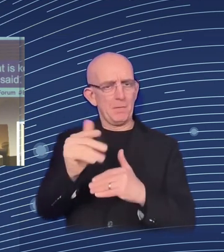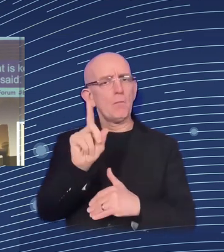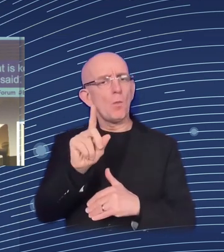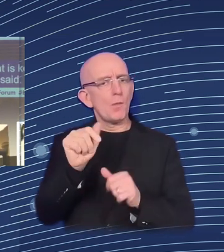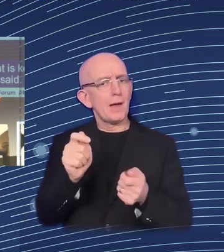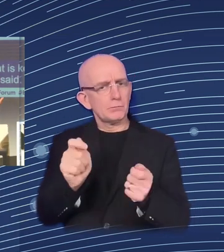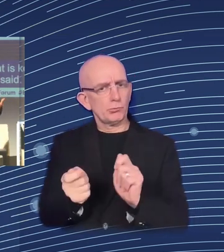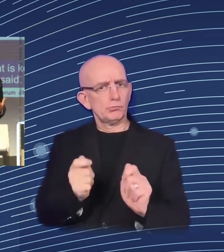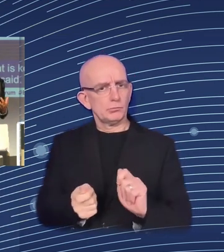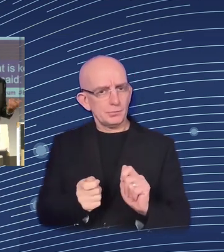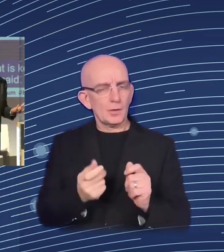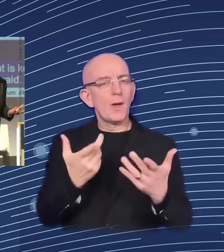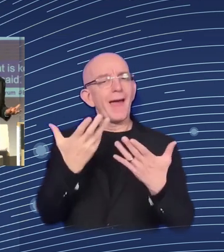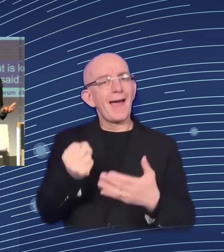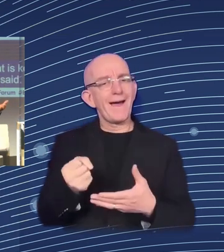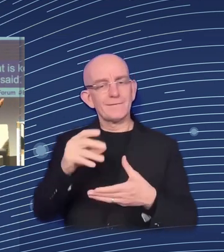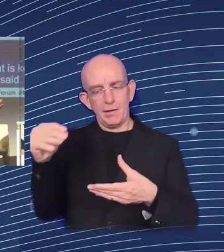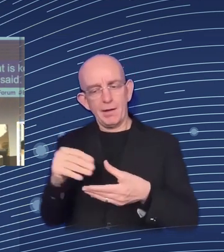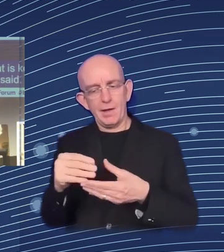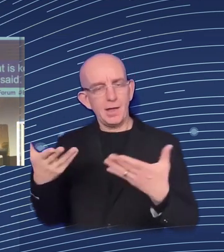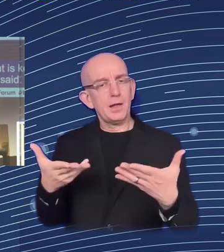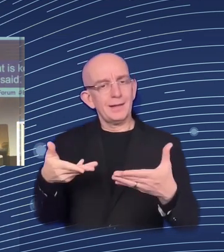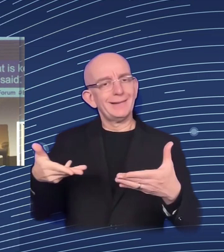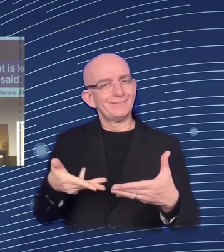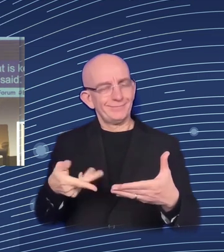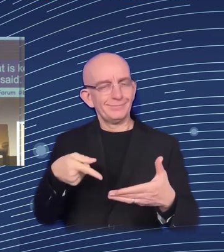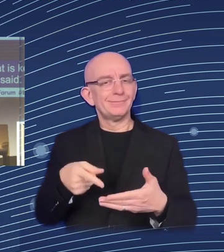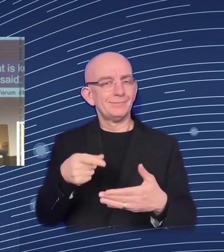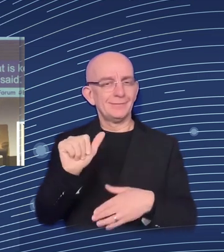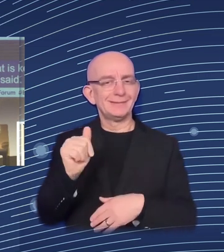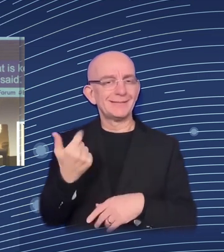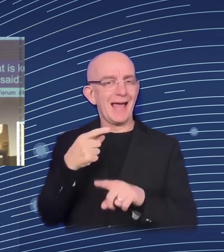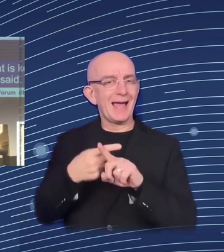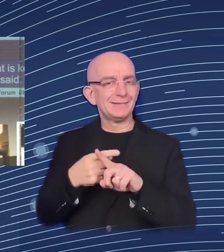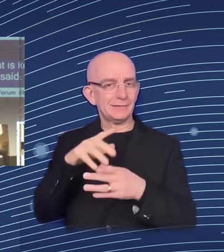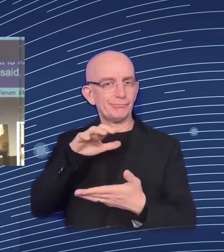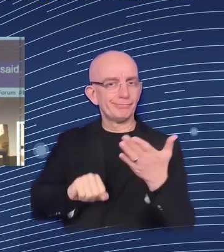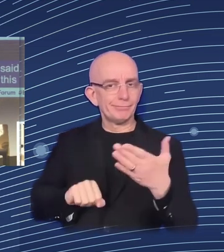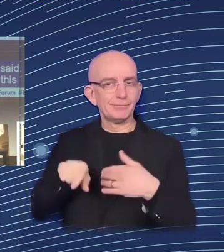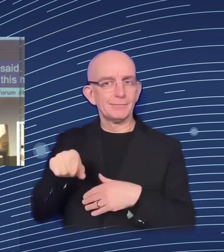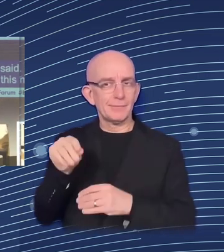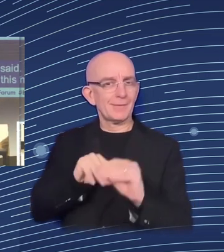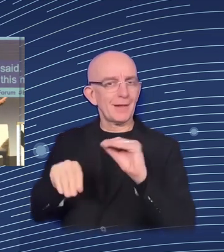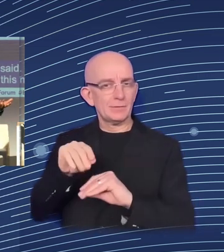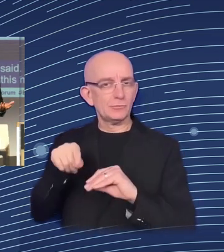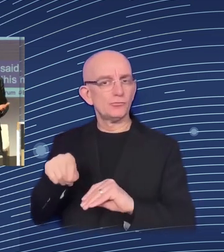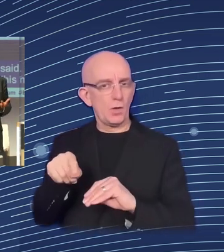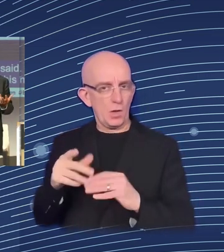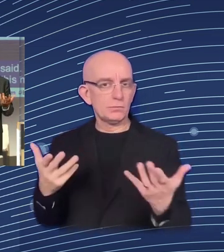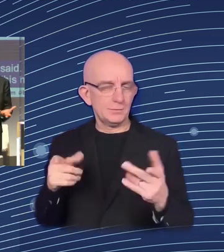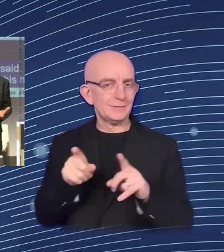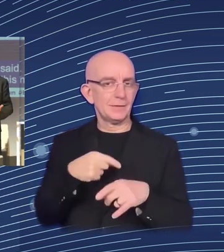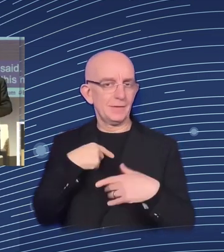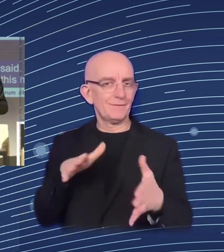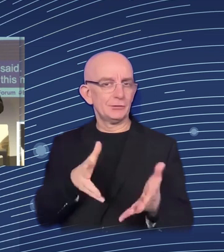right? For instance, we have used extensively the combination of this model with a general equilibrium model called GME3,